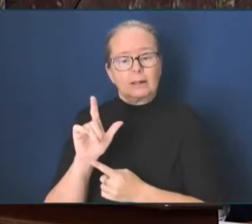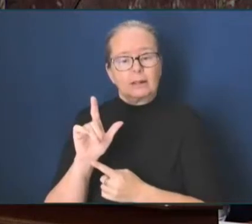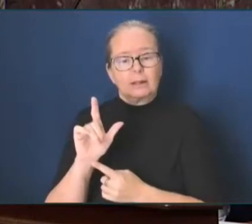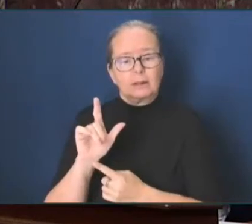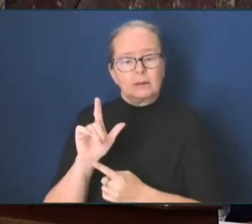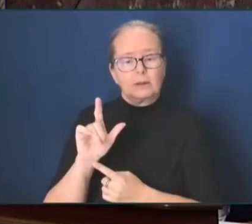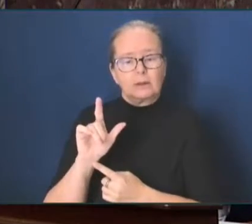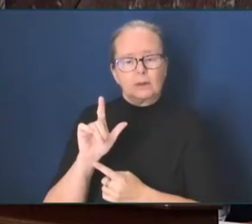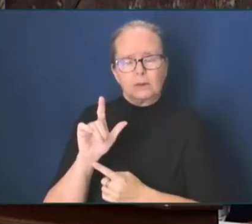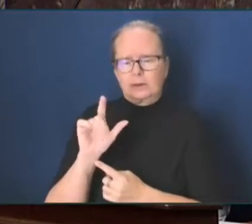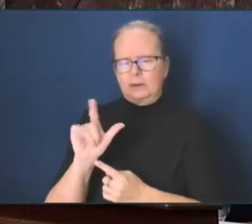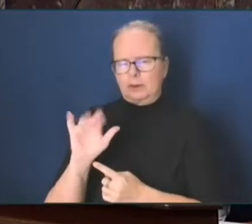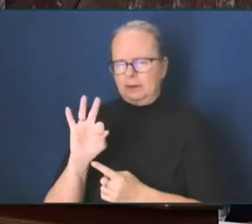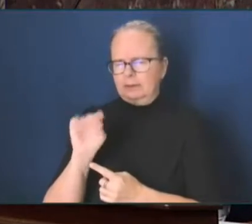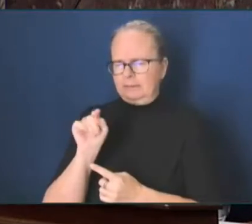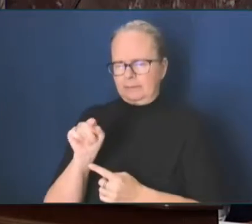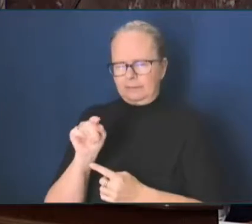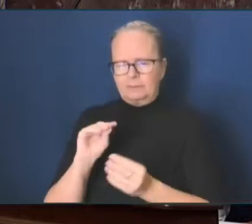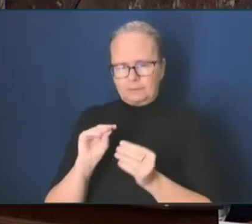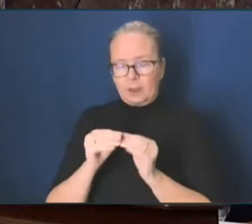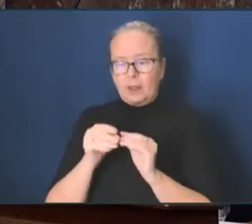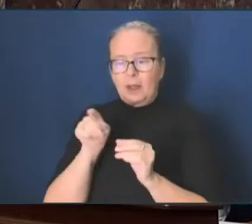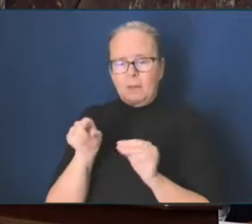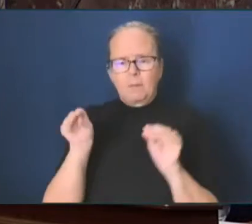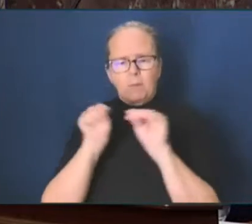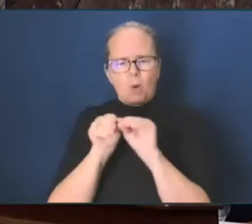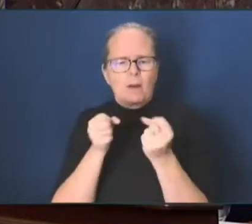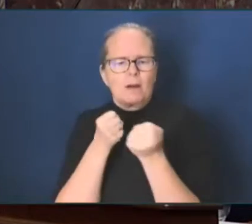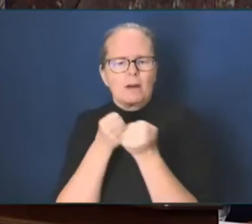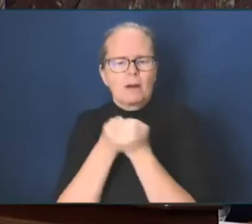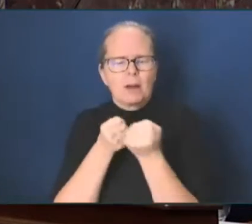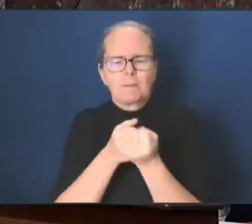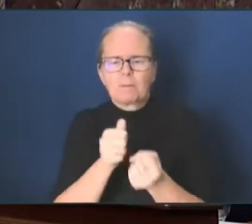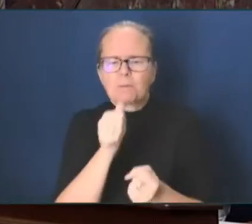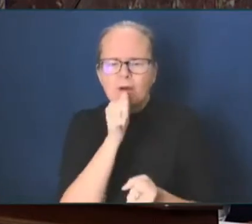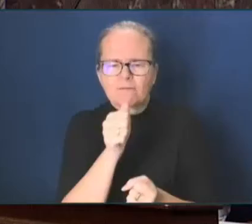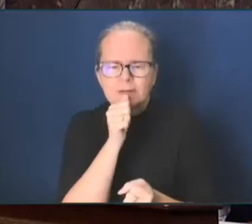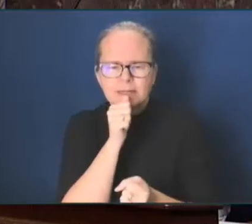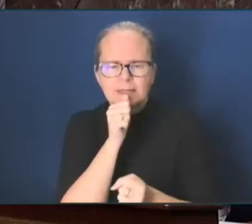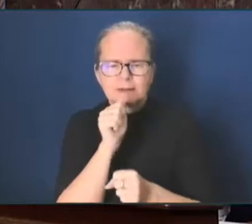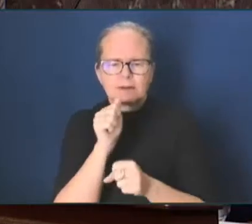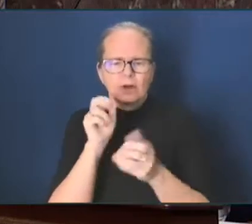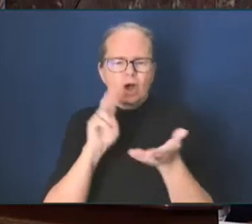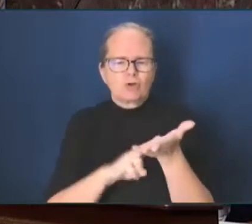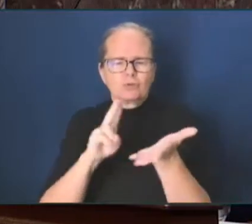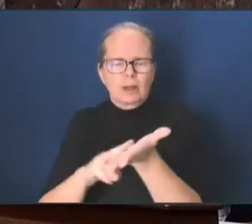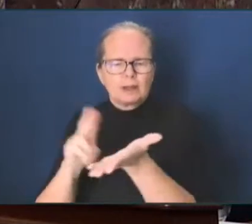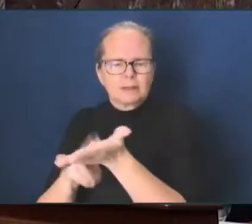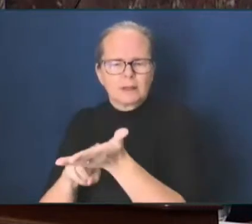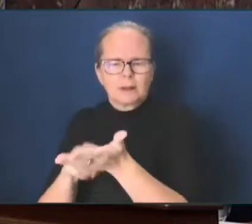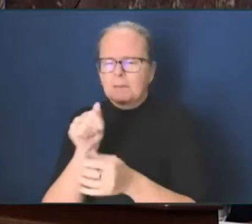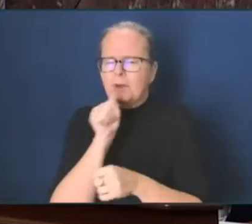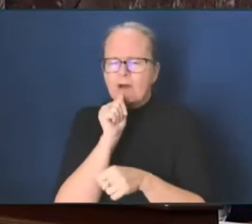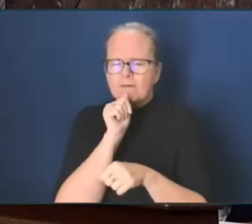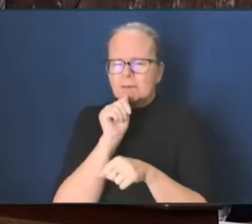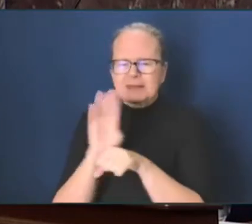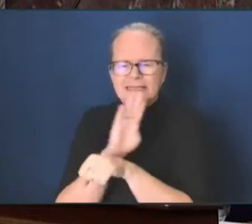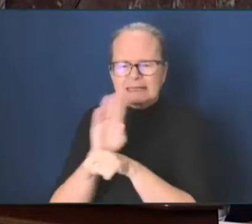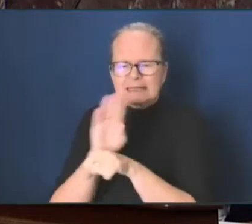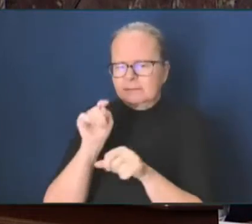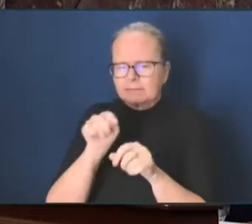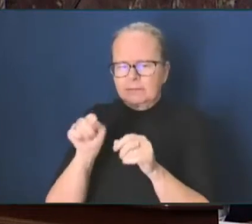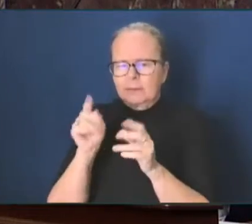Thousands of workers lost their jobs and the rest saw their wages cut drastically, often reduced to minimum wage. This